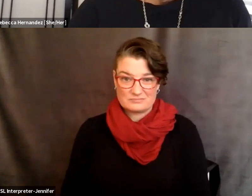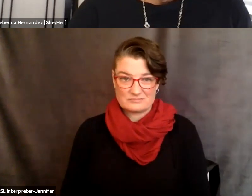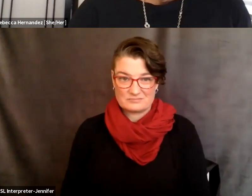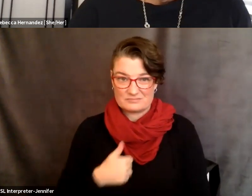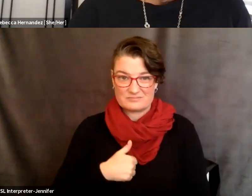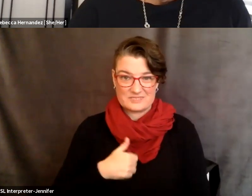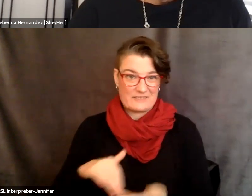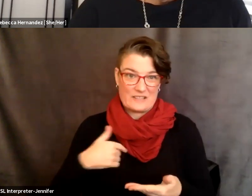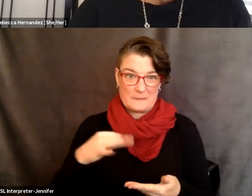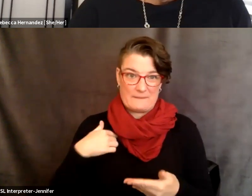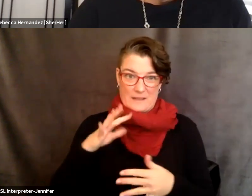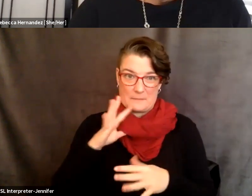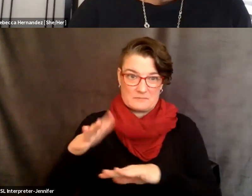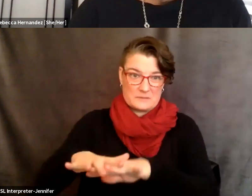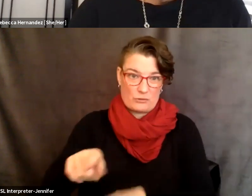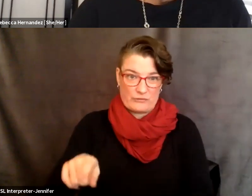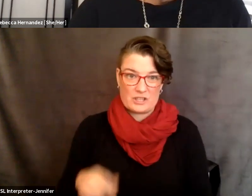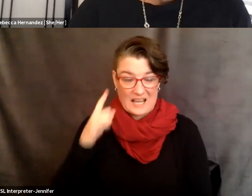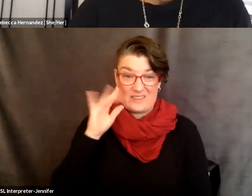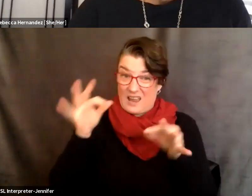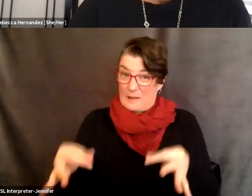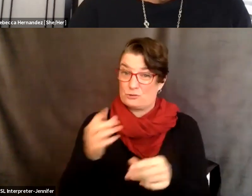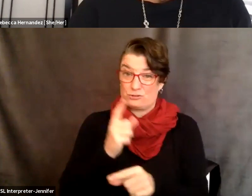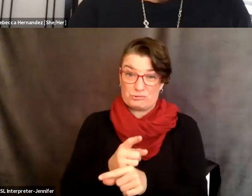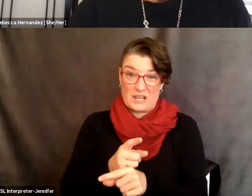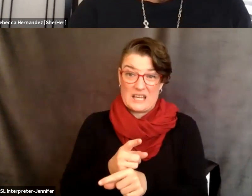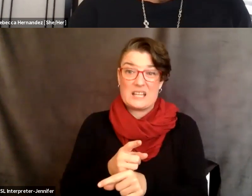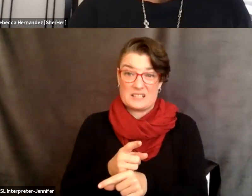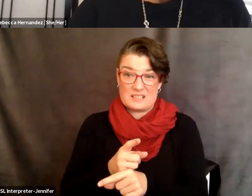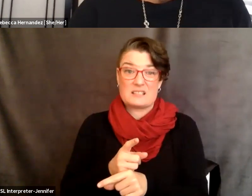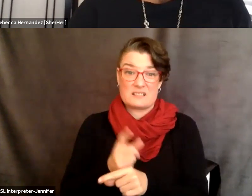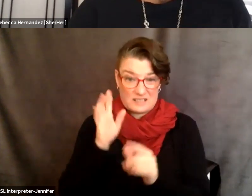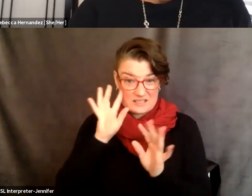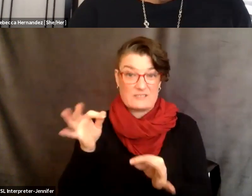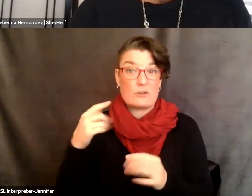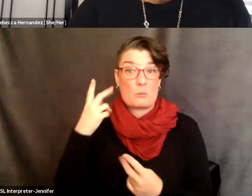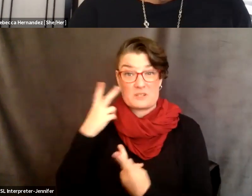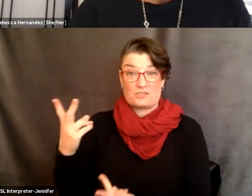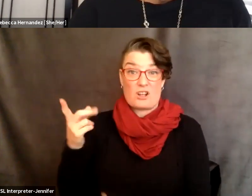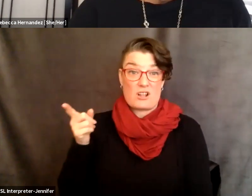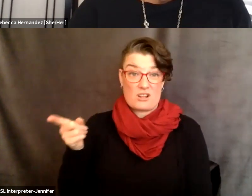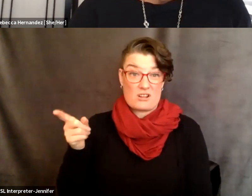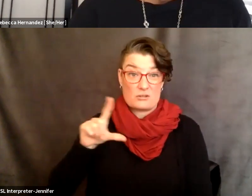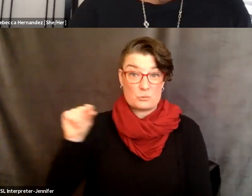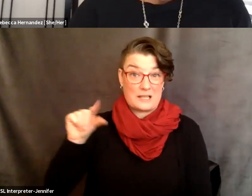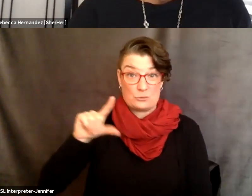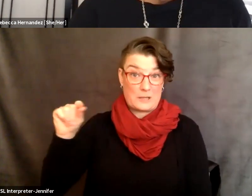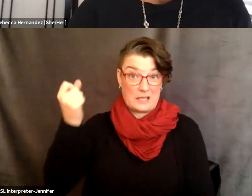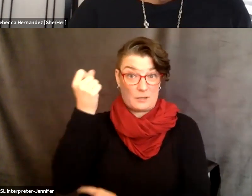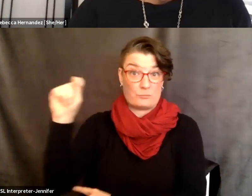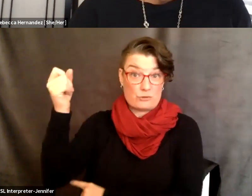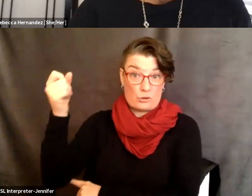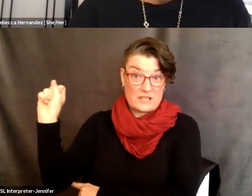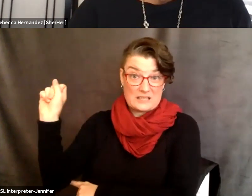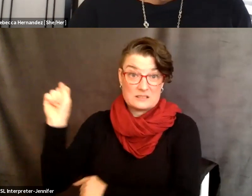forgive me if I'm speaking over. I think that's absolutely right. I think I certainly when we saw at the, you know, in the 2020 protests, um,